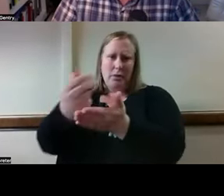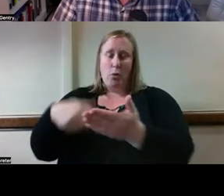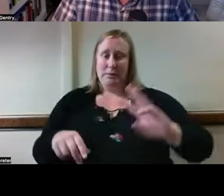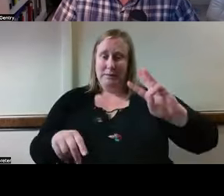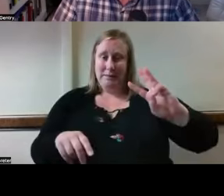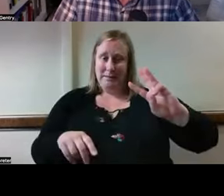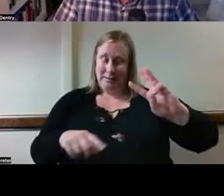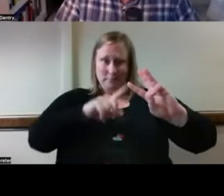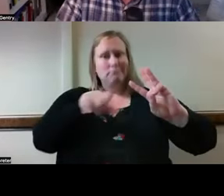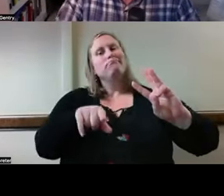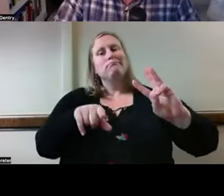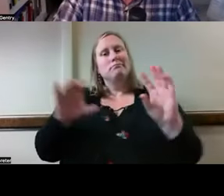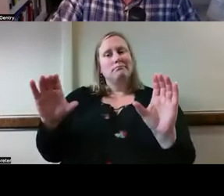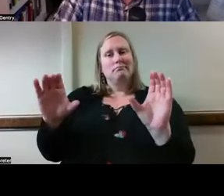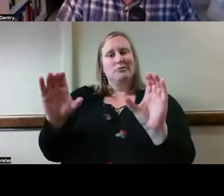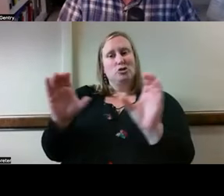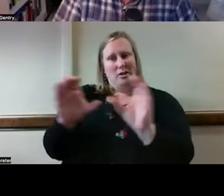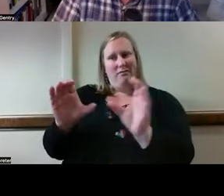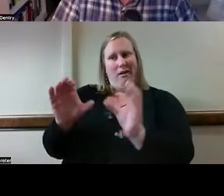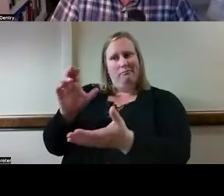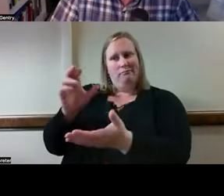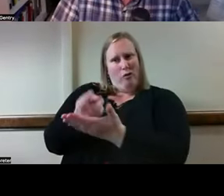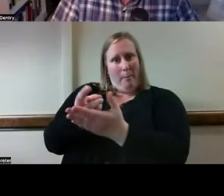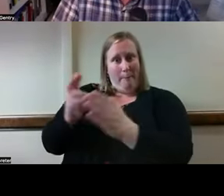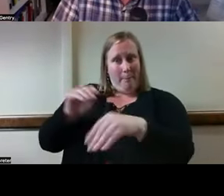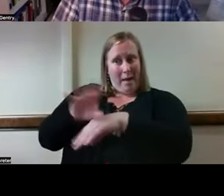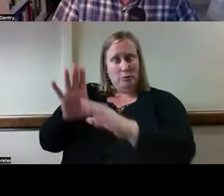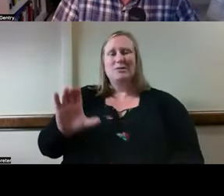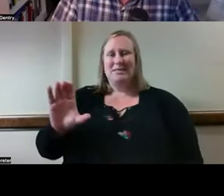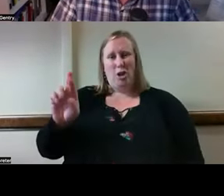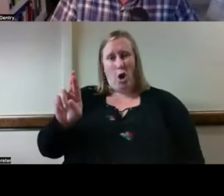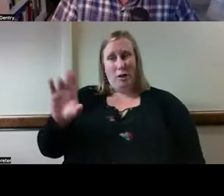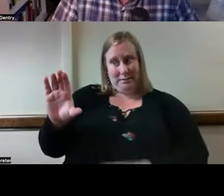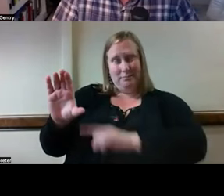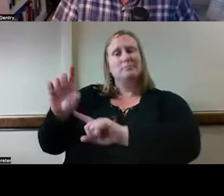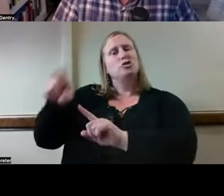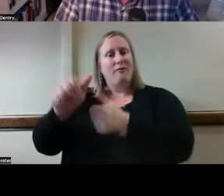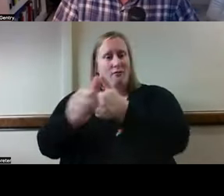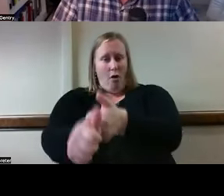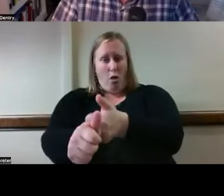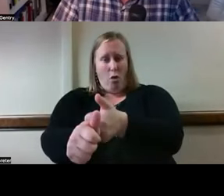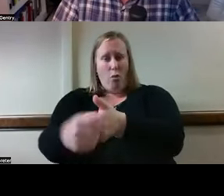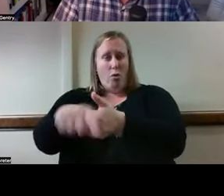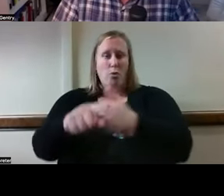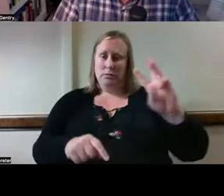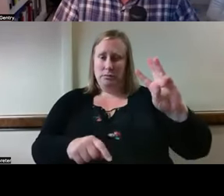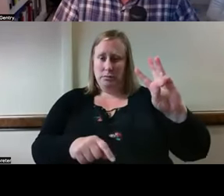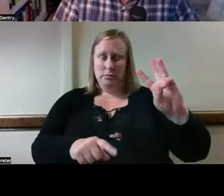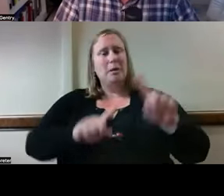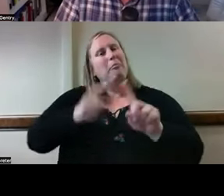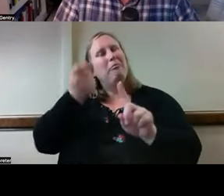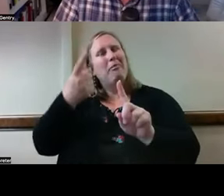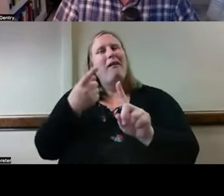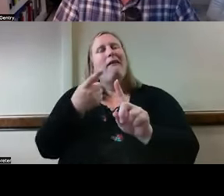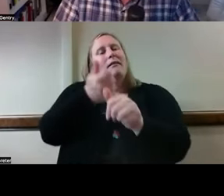certified rehab counselors are expected to follow. But as I said before, each healthcare profession has its own code of